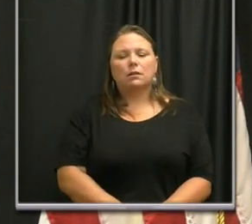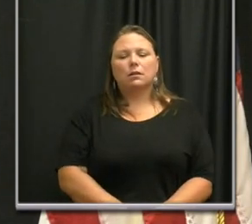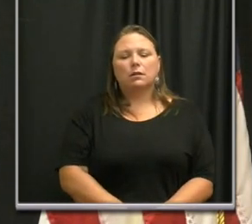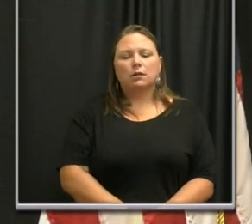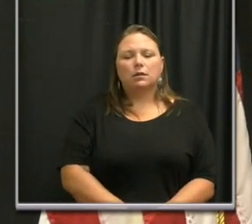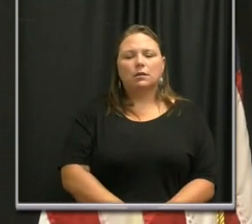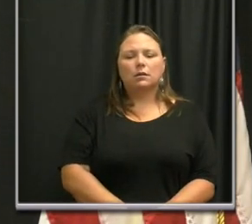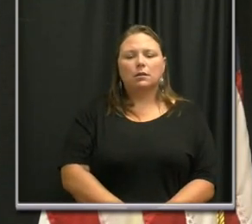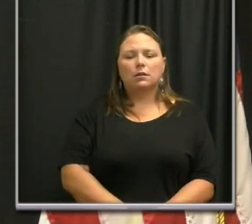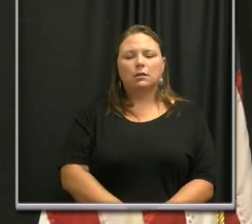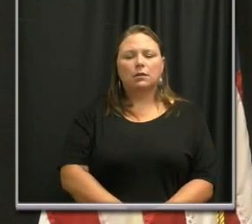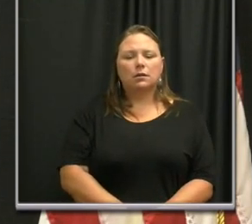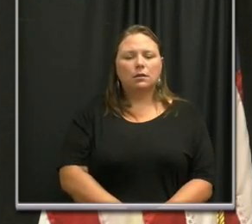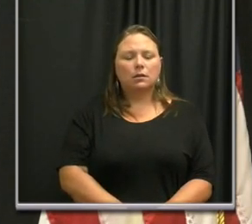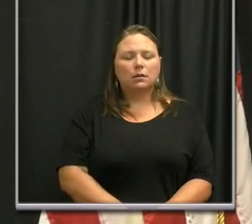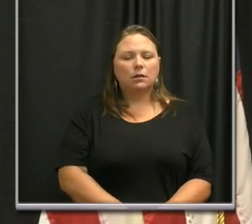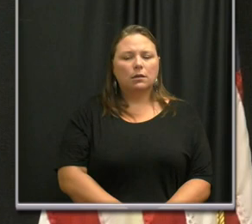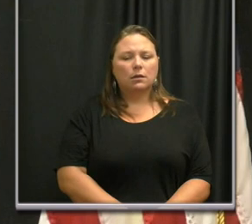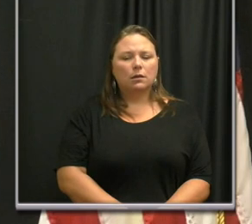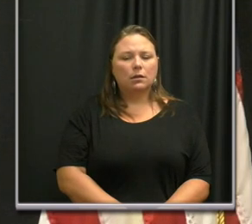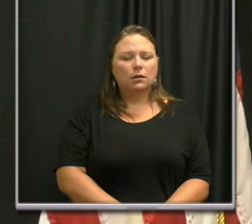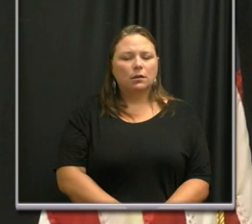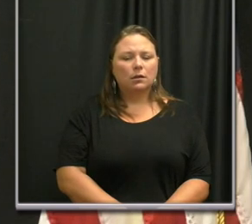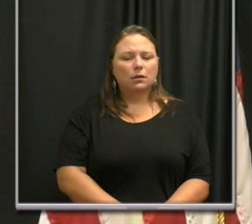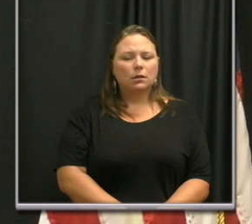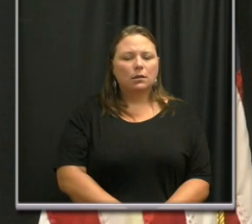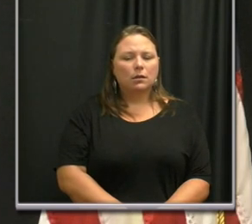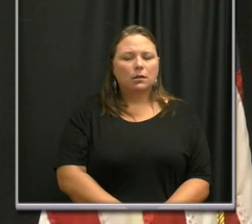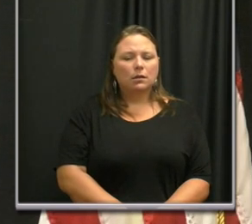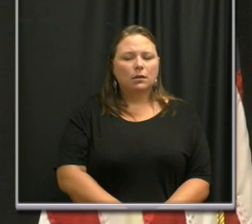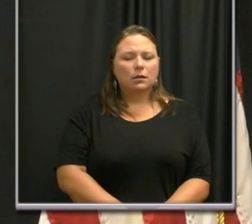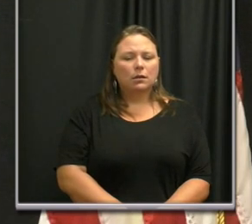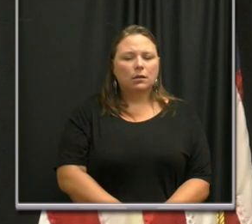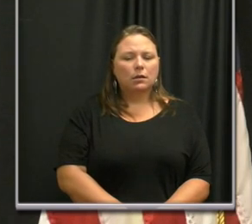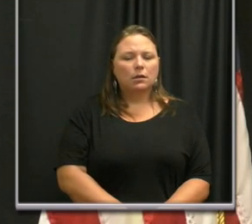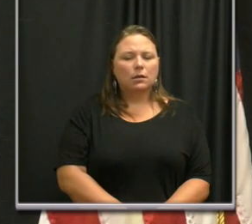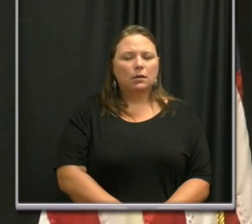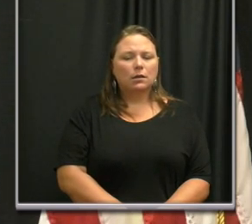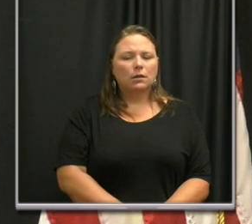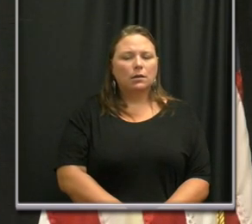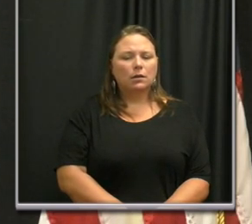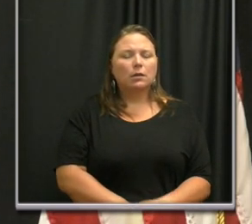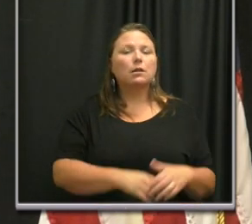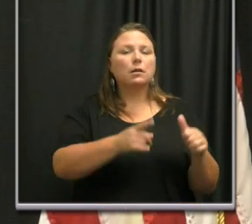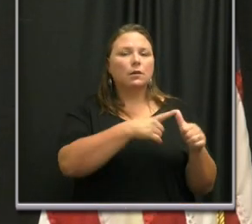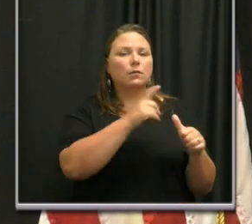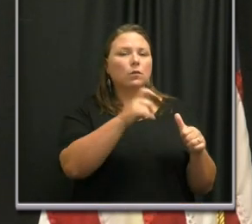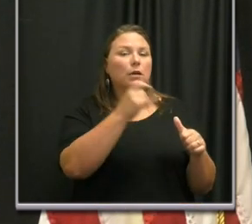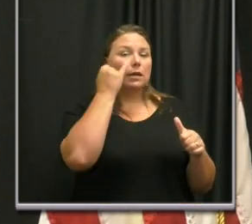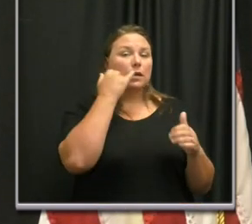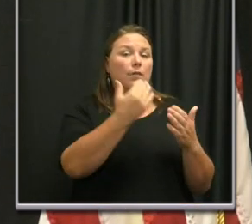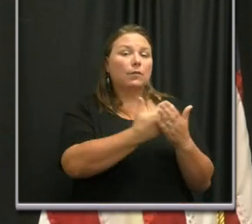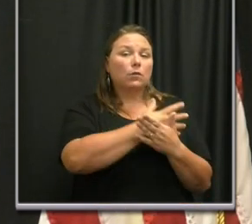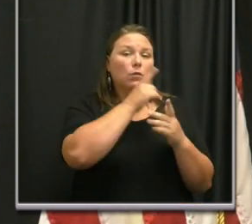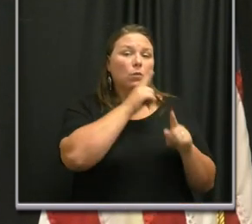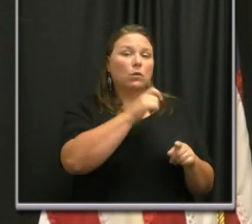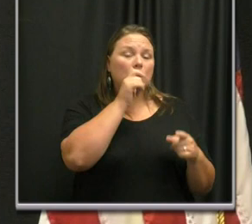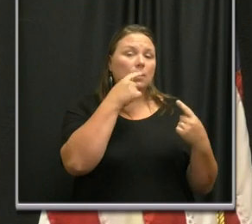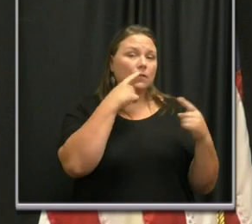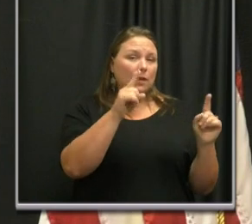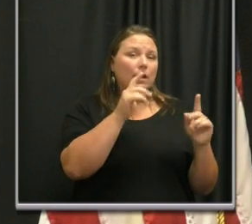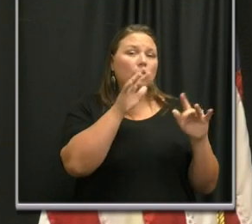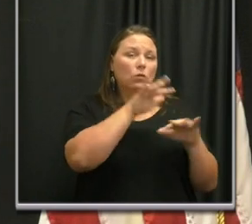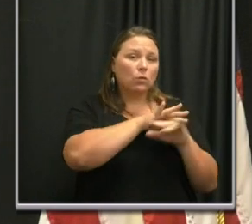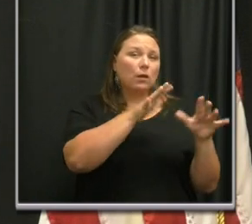The second part of your question. hear you, but I don't know if you asked to repeat. My first question is that the new order is not effective and crowds continue to